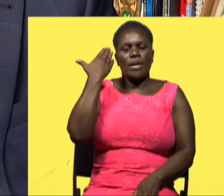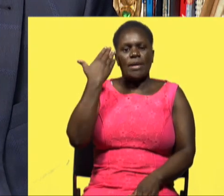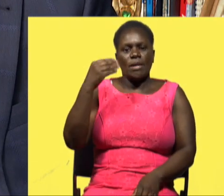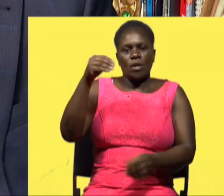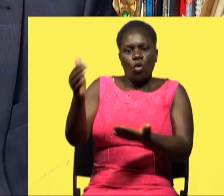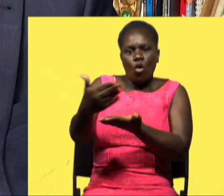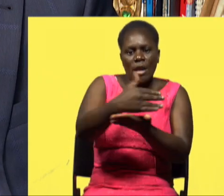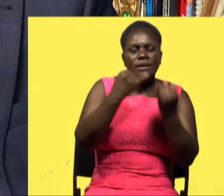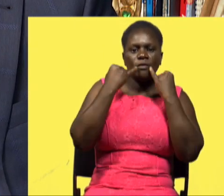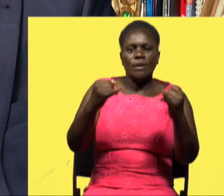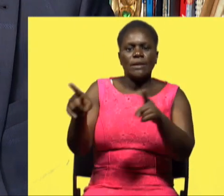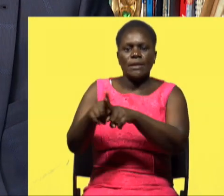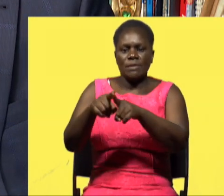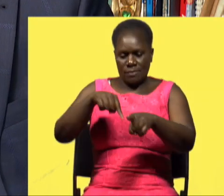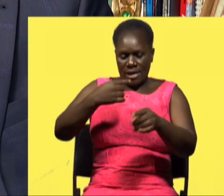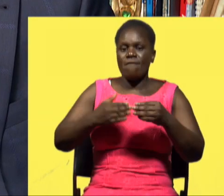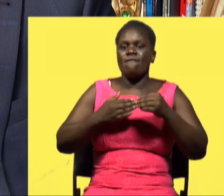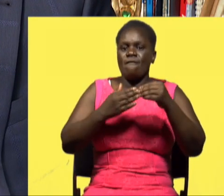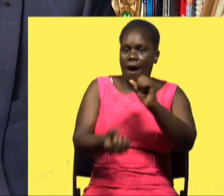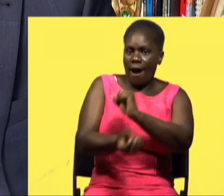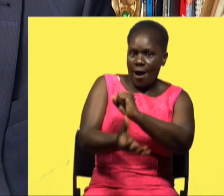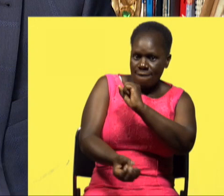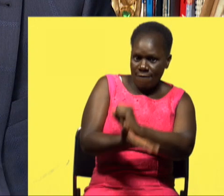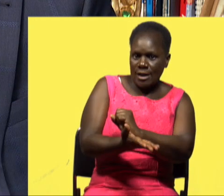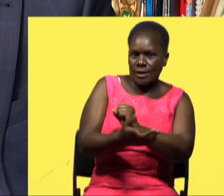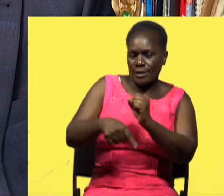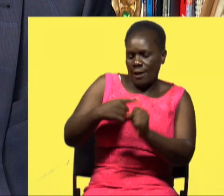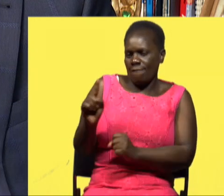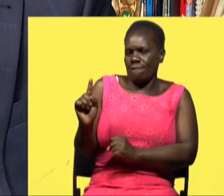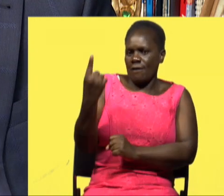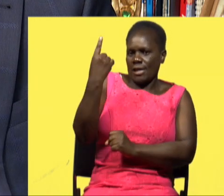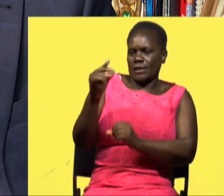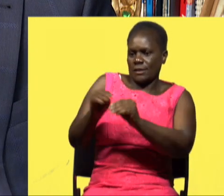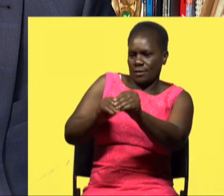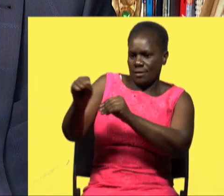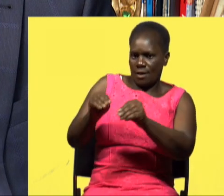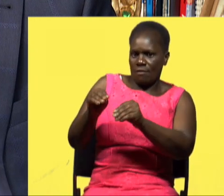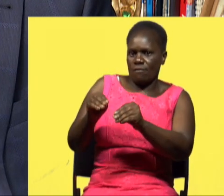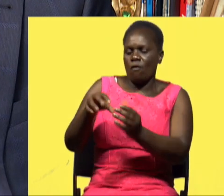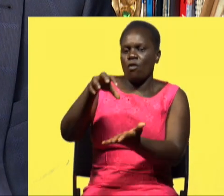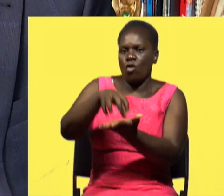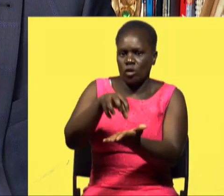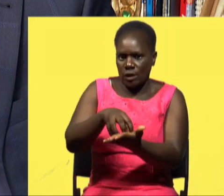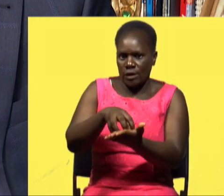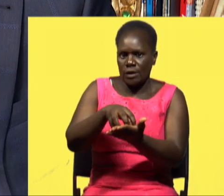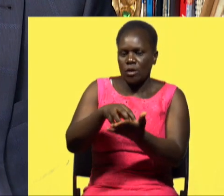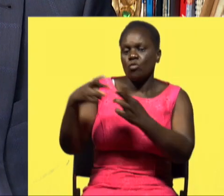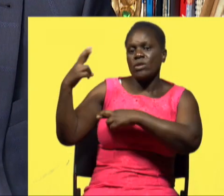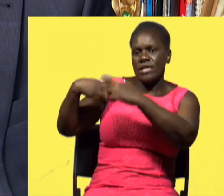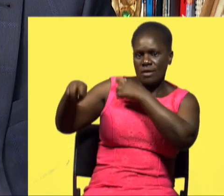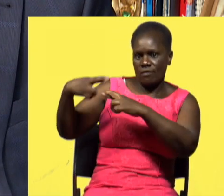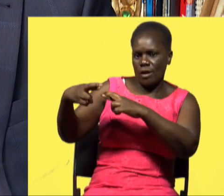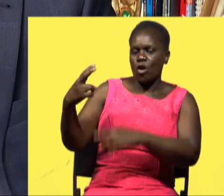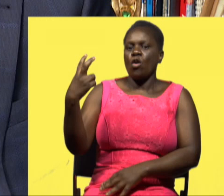put the information together of course with our guidance we did the first drafts of the content we reviewed